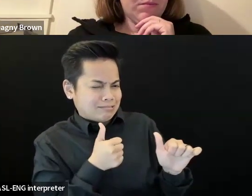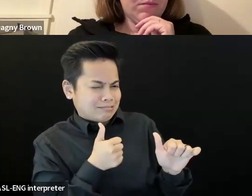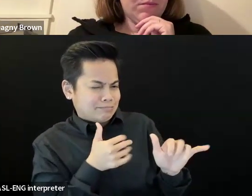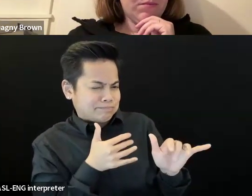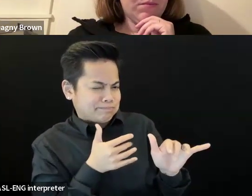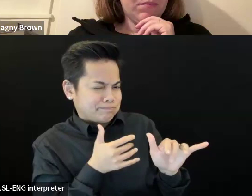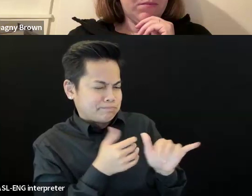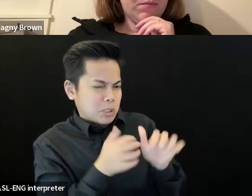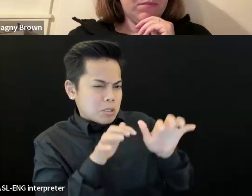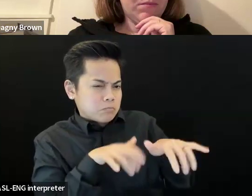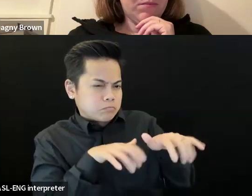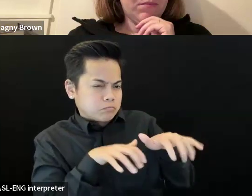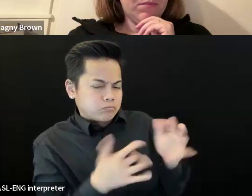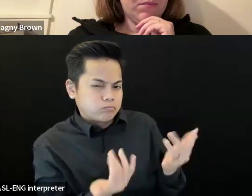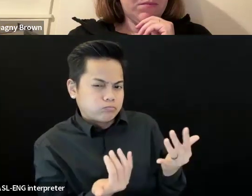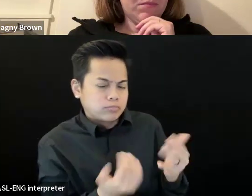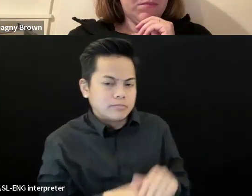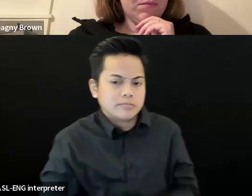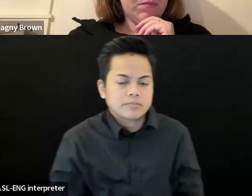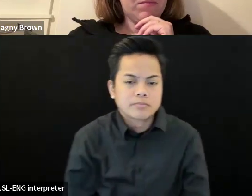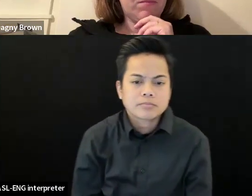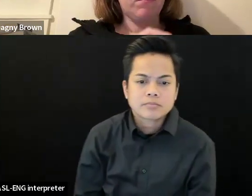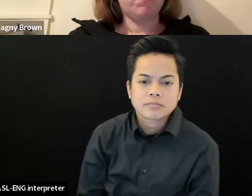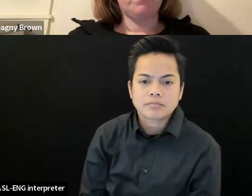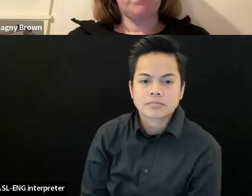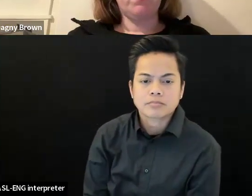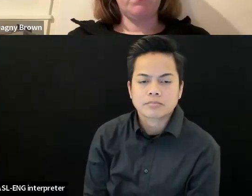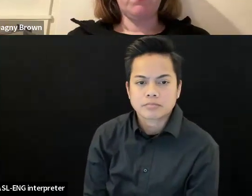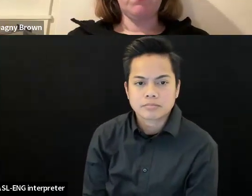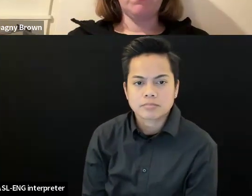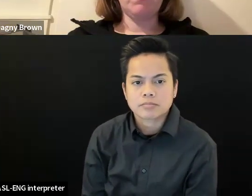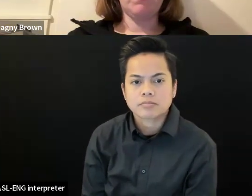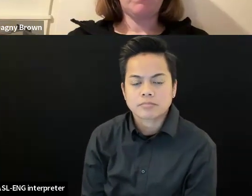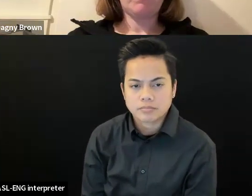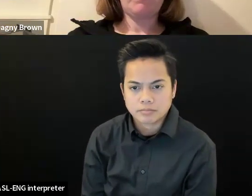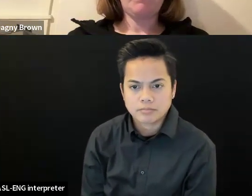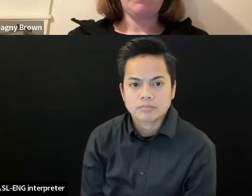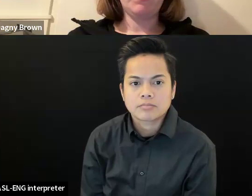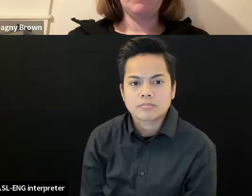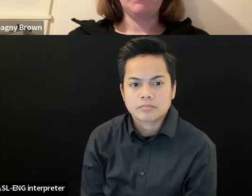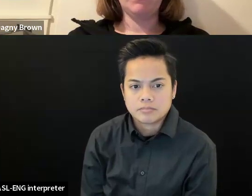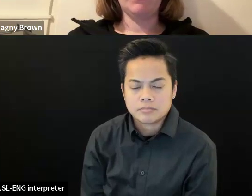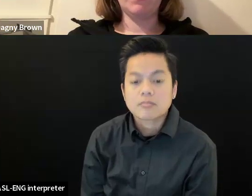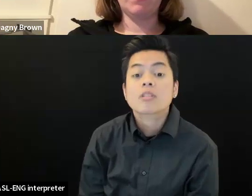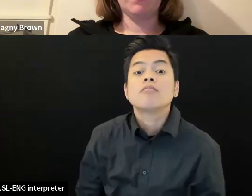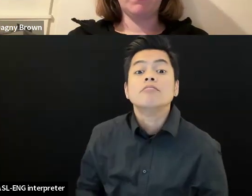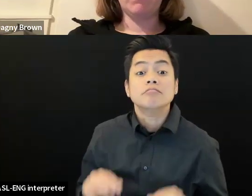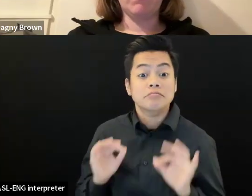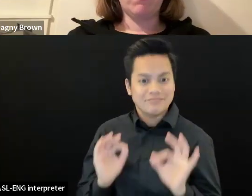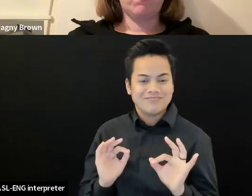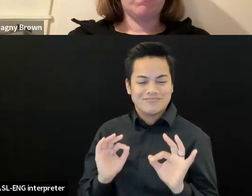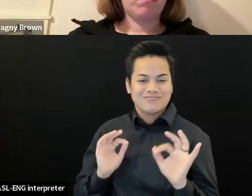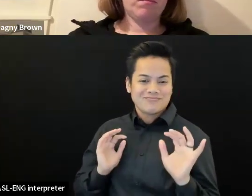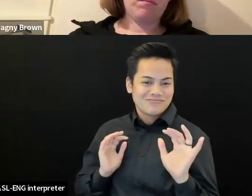Just reloaded. Okay. Okay. All right. So yeah, we will, we will be, um, managing program with